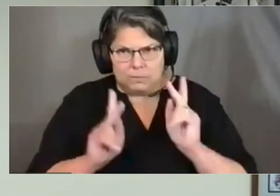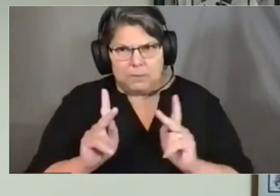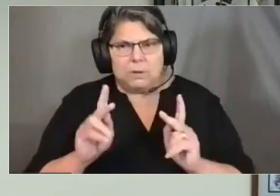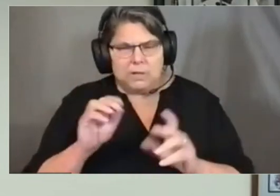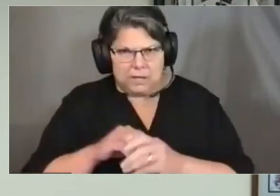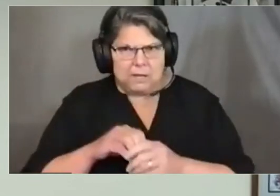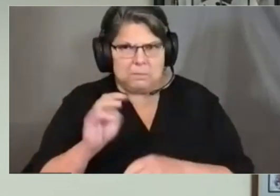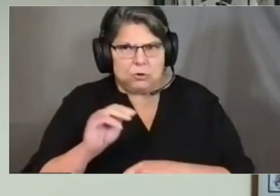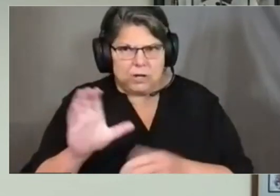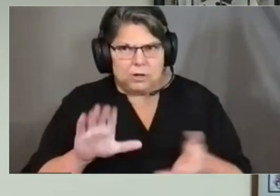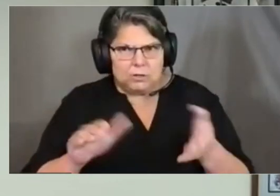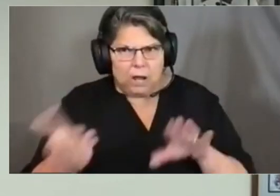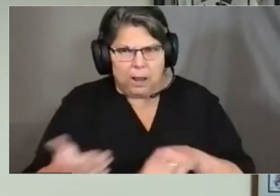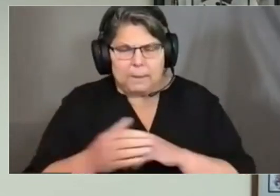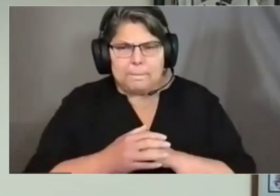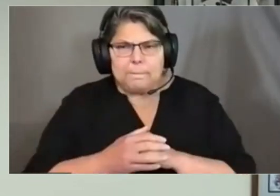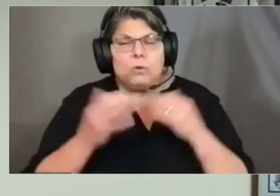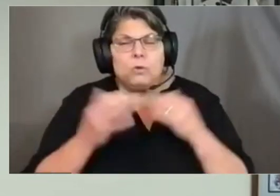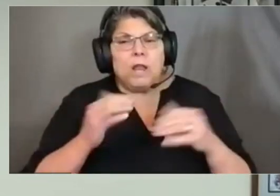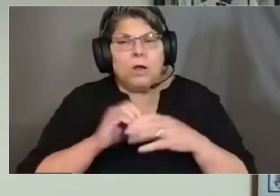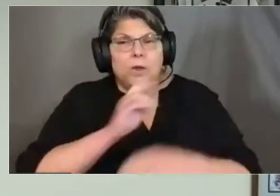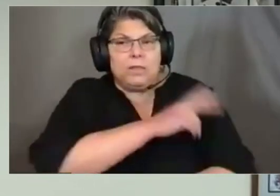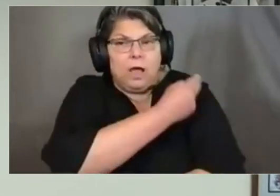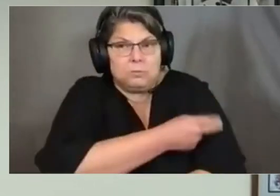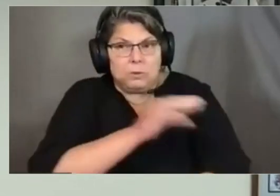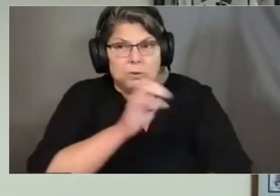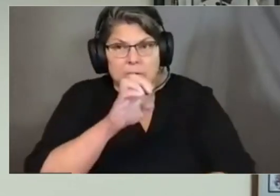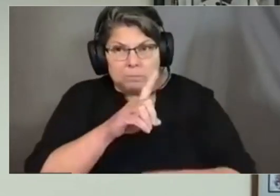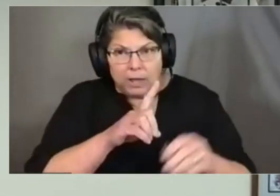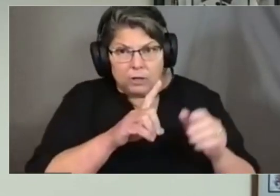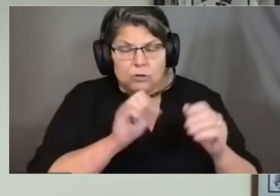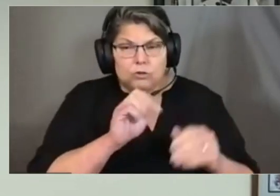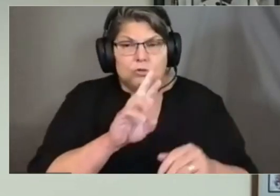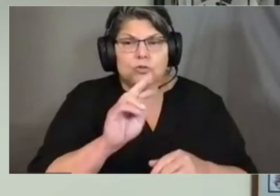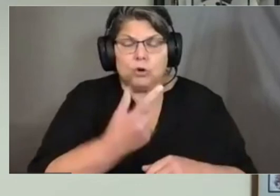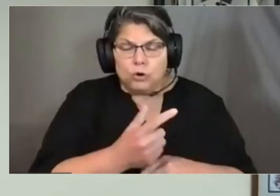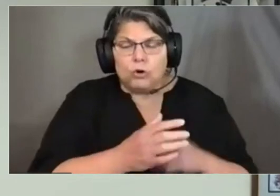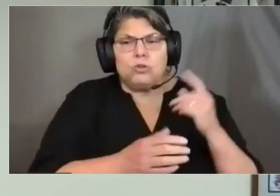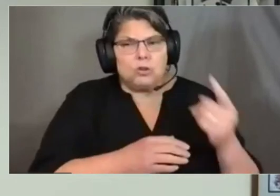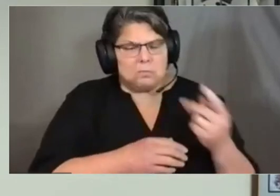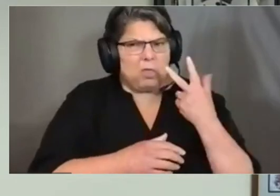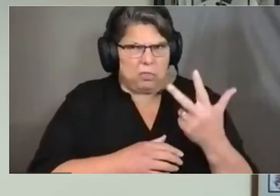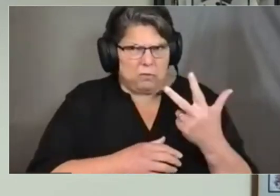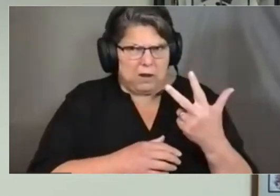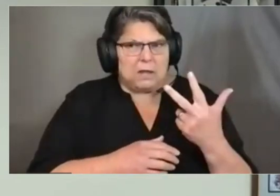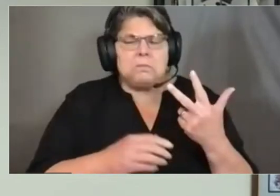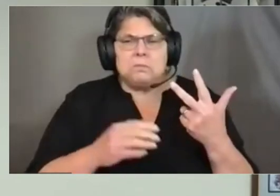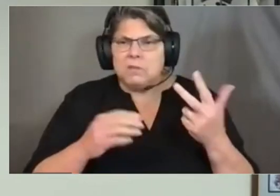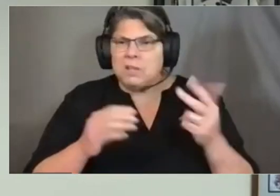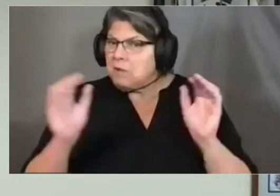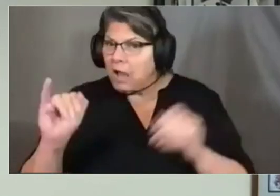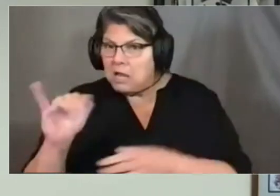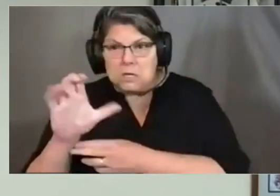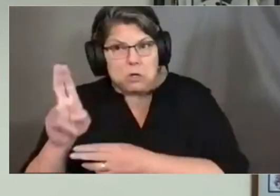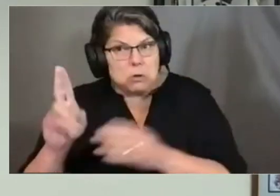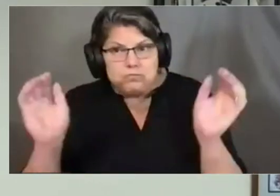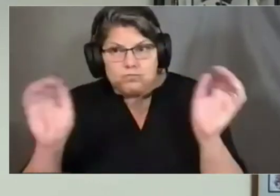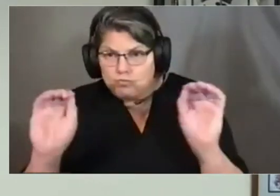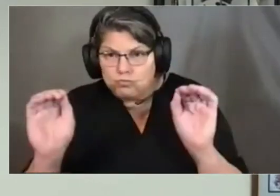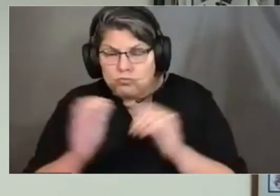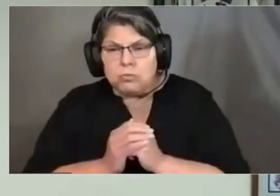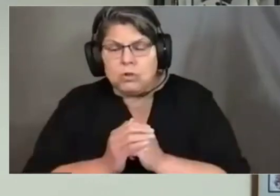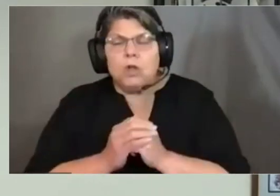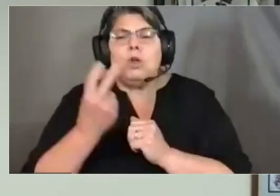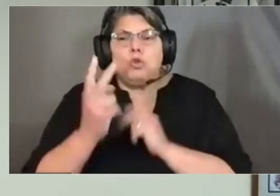Currently in the hospital, in med-surg, there are three patients, and there are none in the ICU. There are two Mendocino